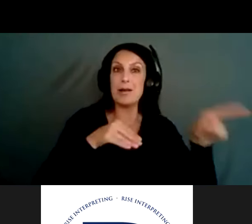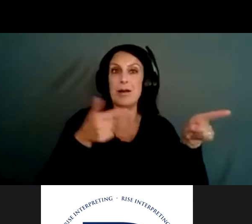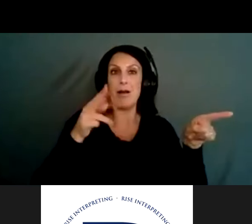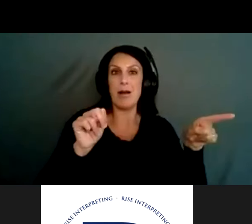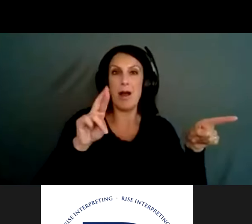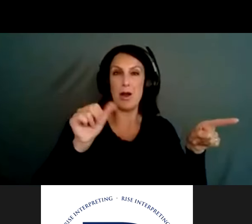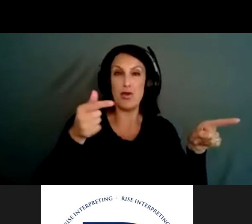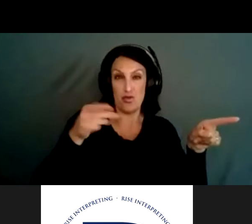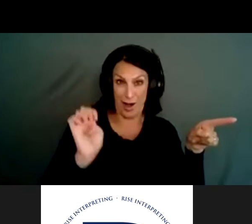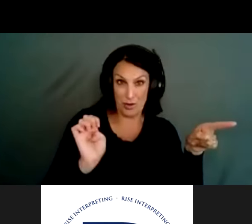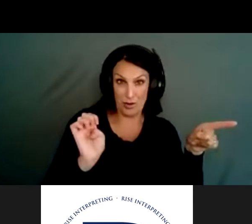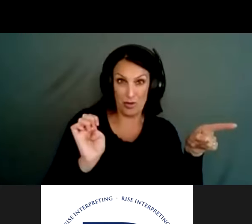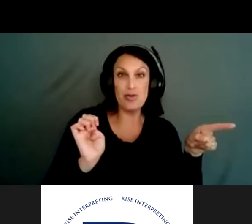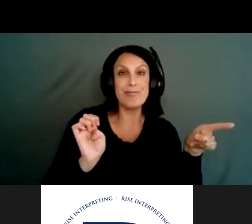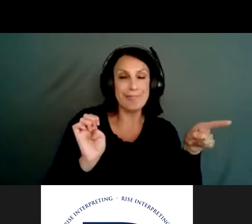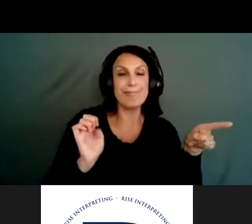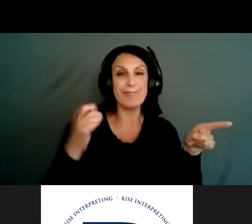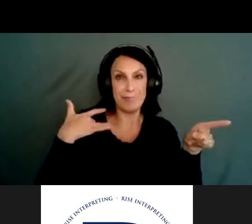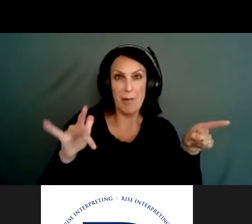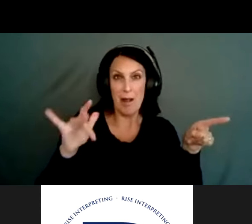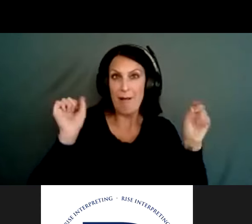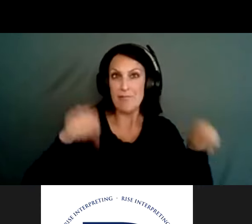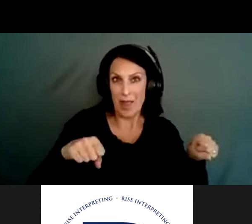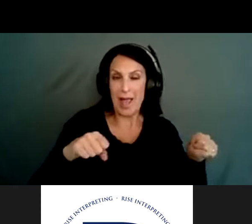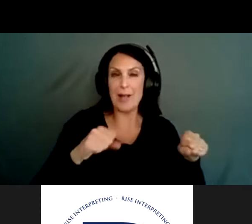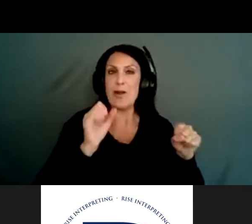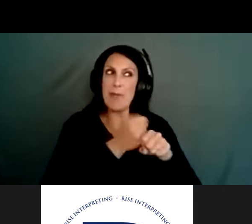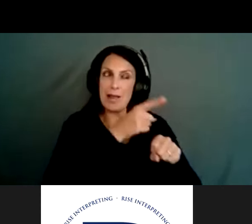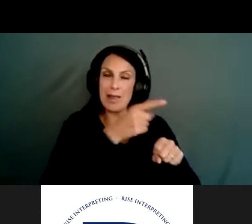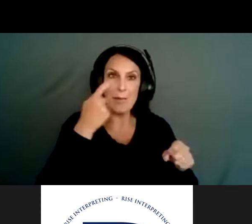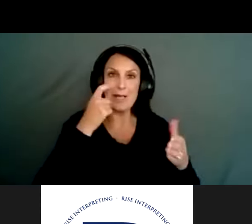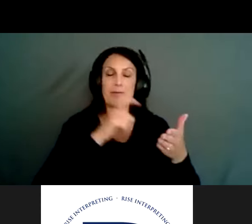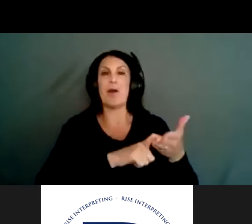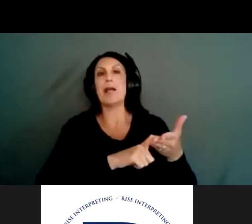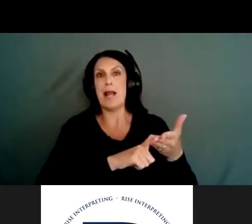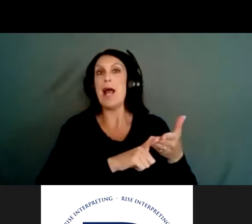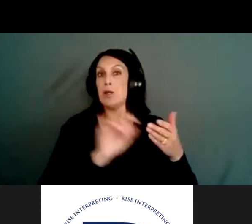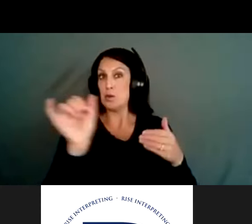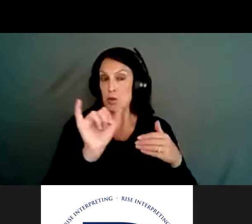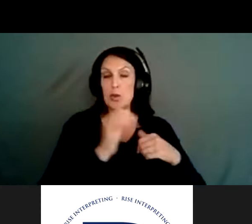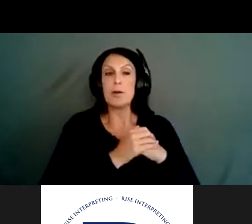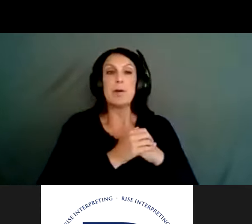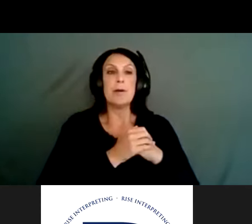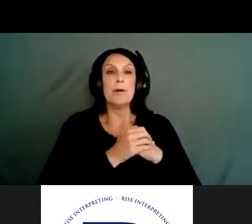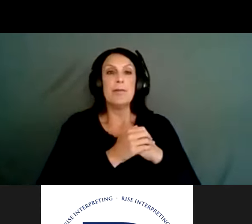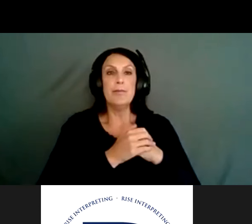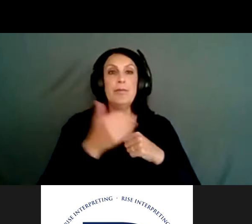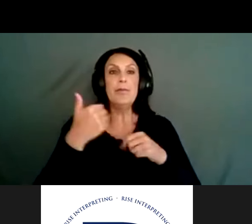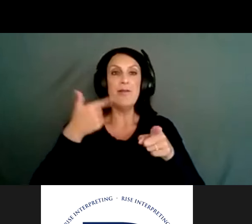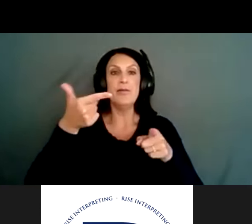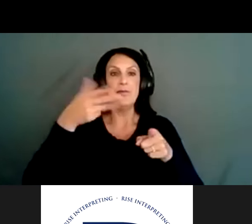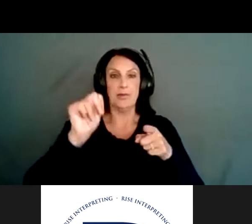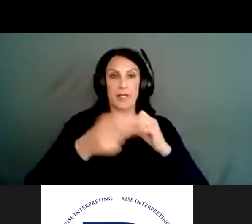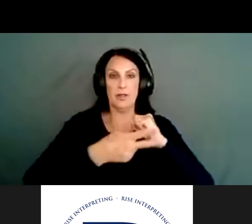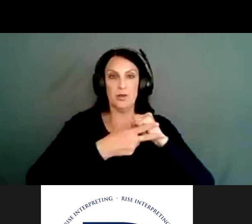Examples from other states, again, I mentioned Utah and Colorado have some phenomenal programming. The gun storage map, that's kind of the example